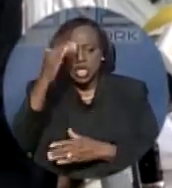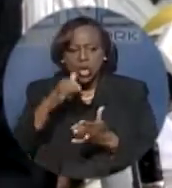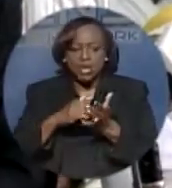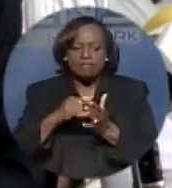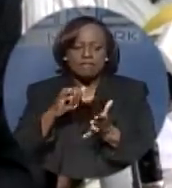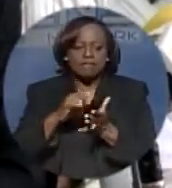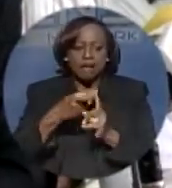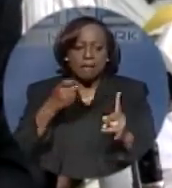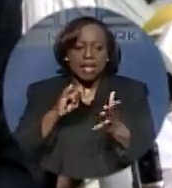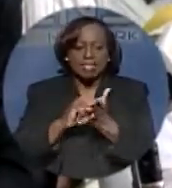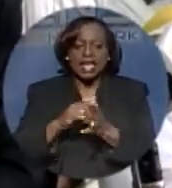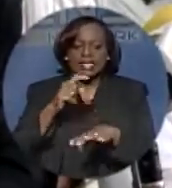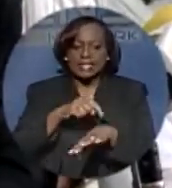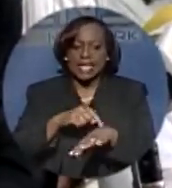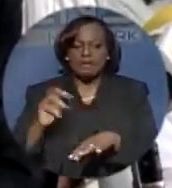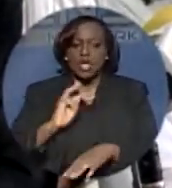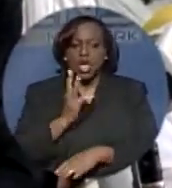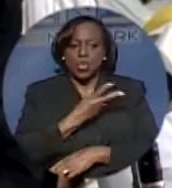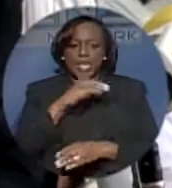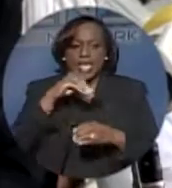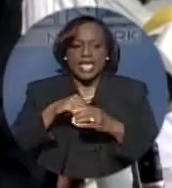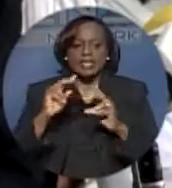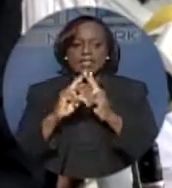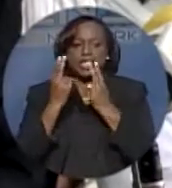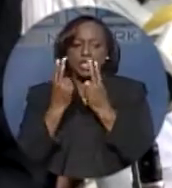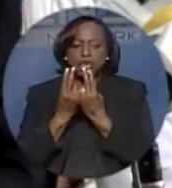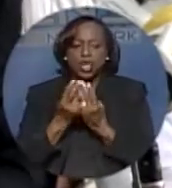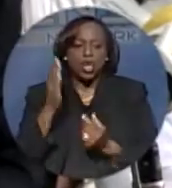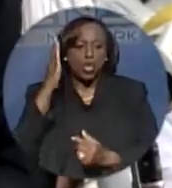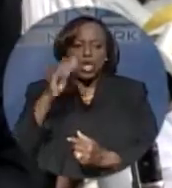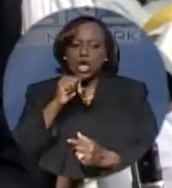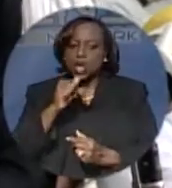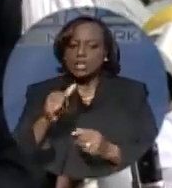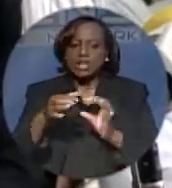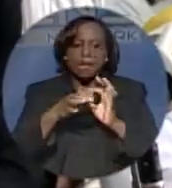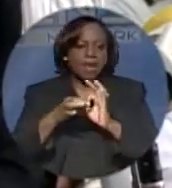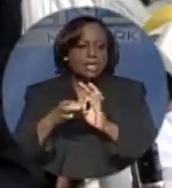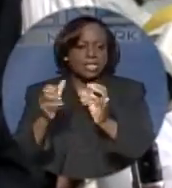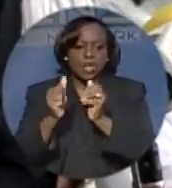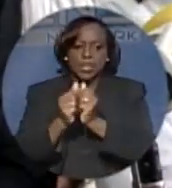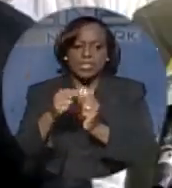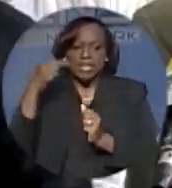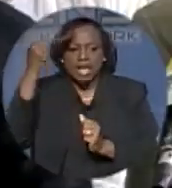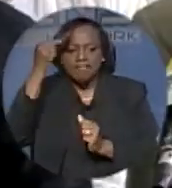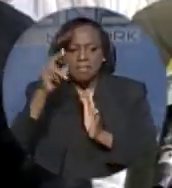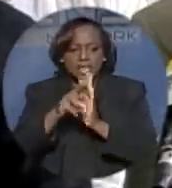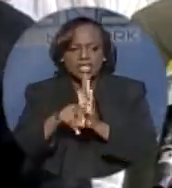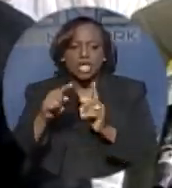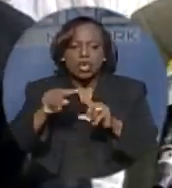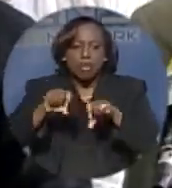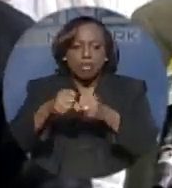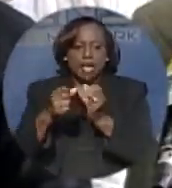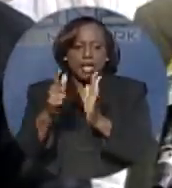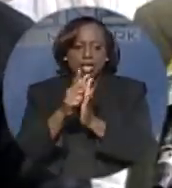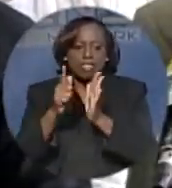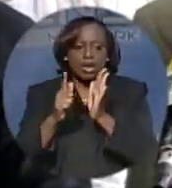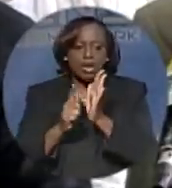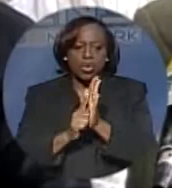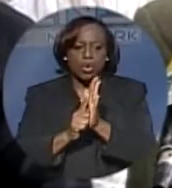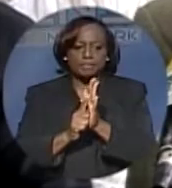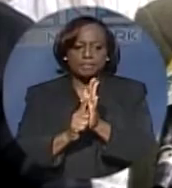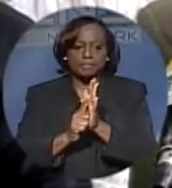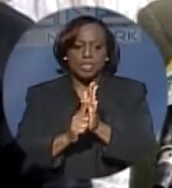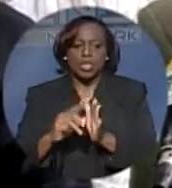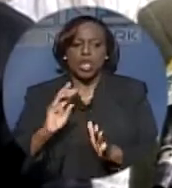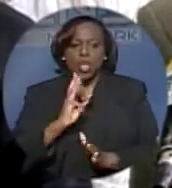And we, in this union, will not partner with the government to break the law. While we have some complaints from the